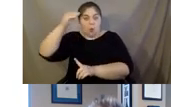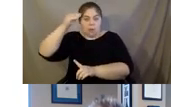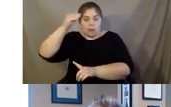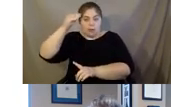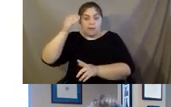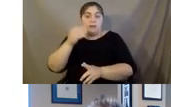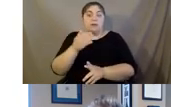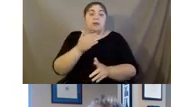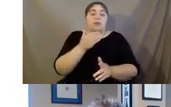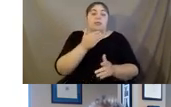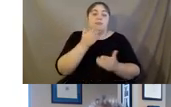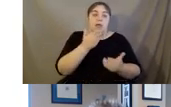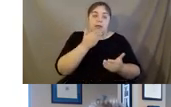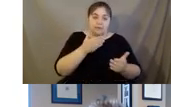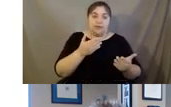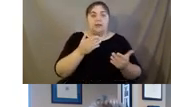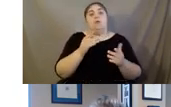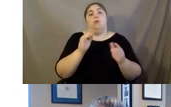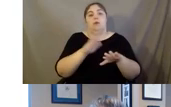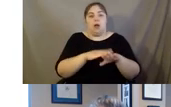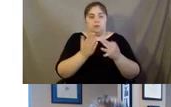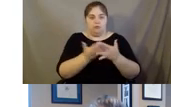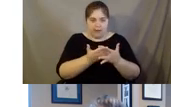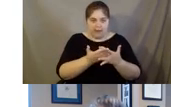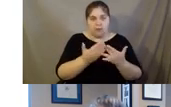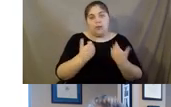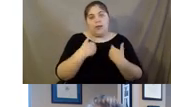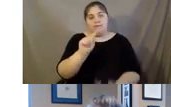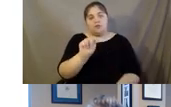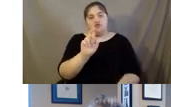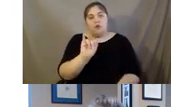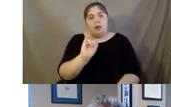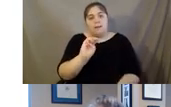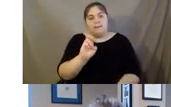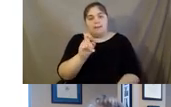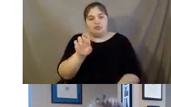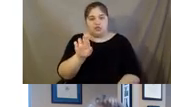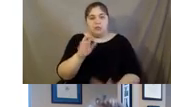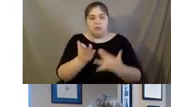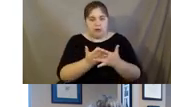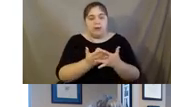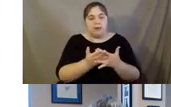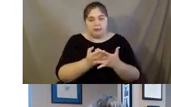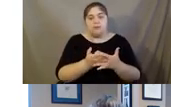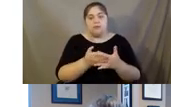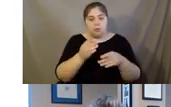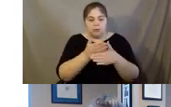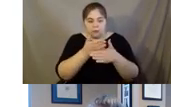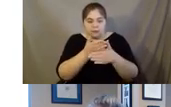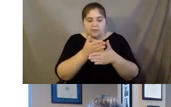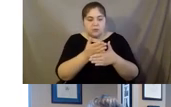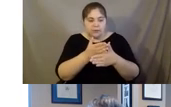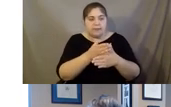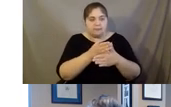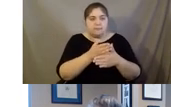trimester break. So, we operate on our trimesters. So, we were between the winter, spring, and the summer trimester. So,